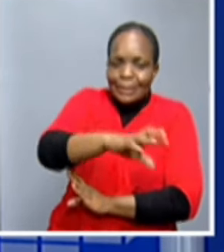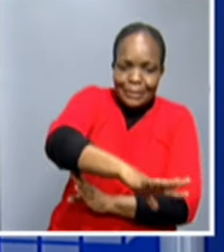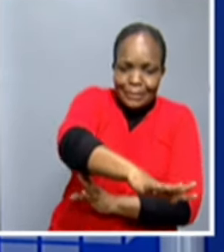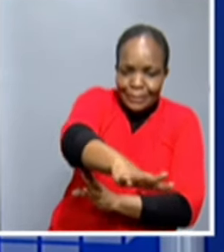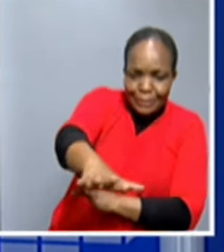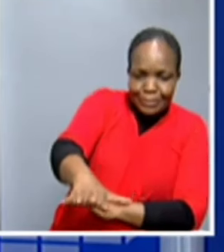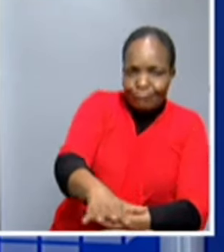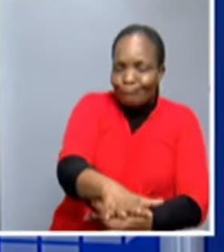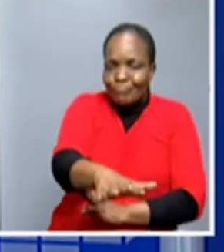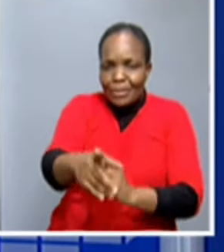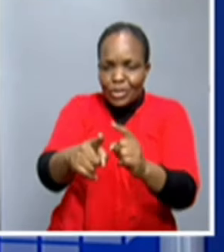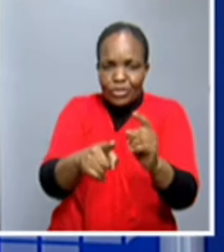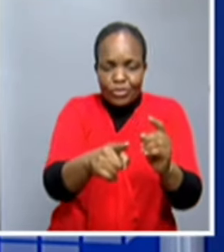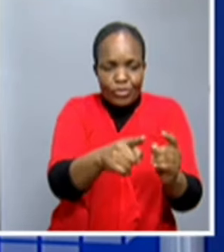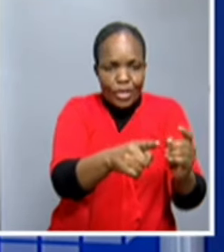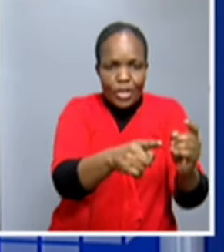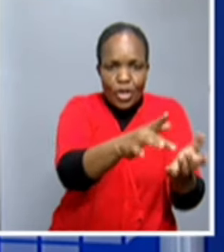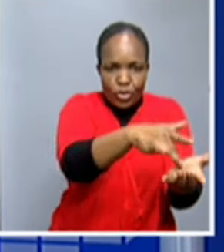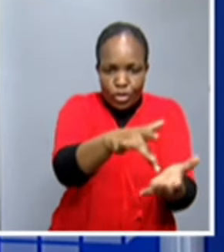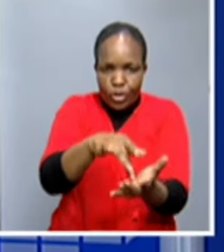to some of the registration points?